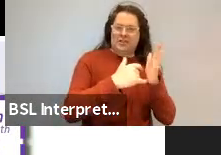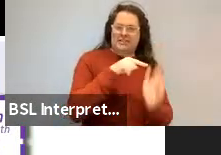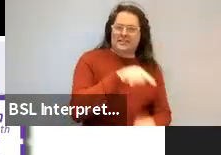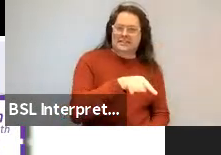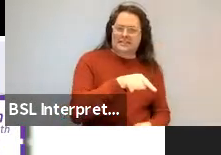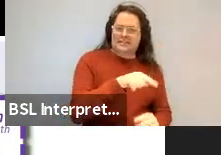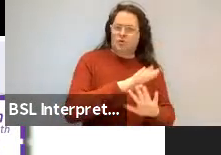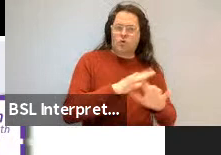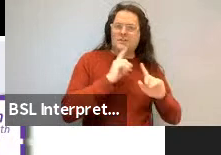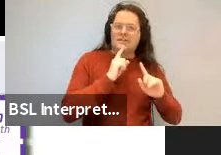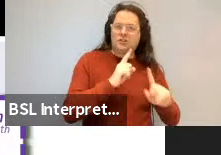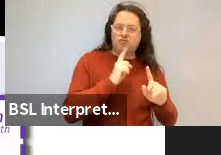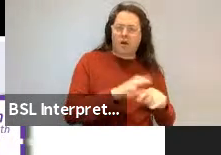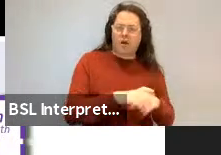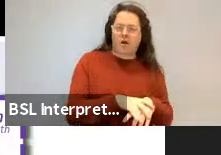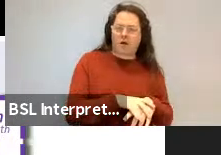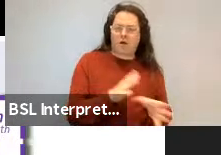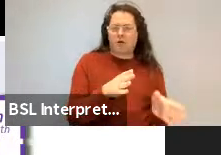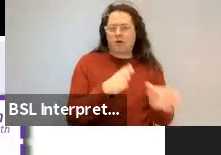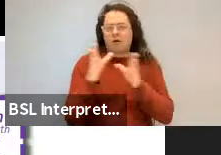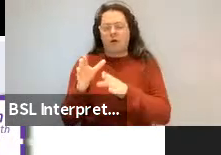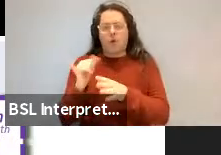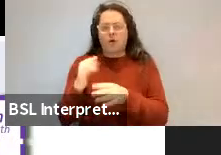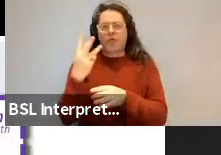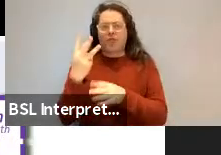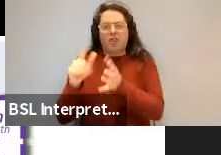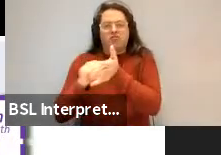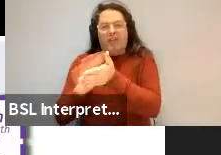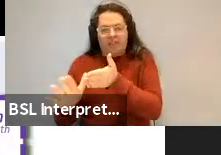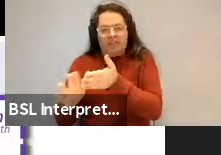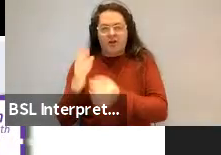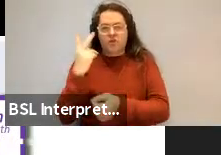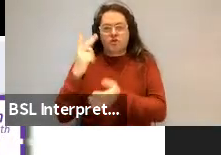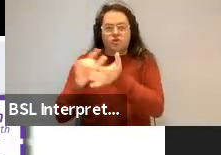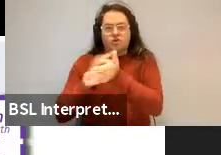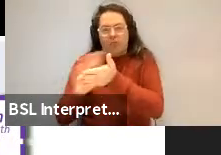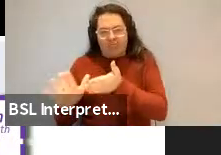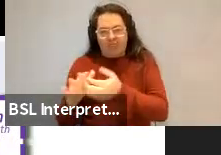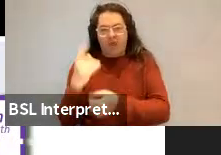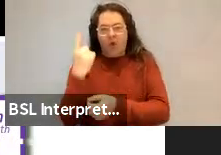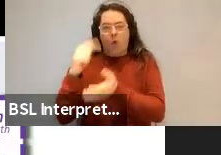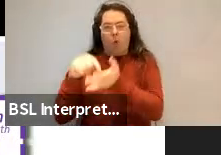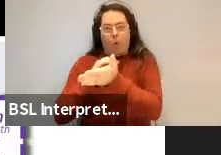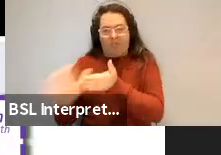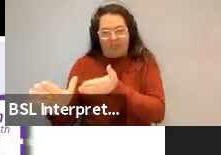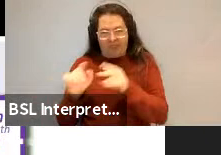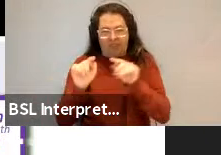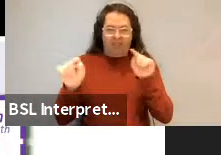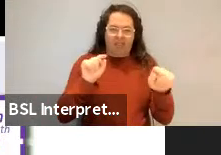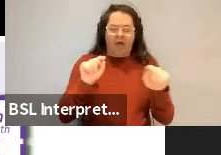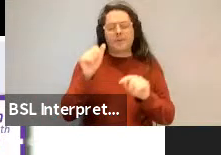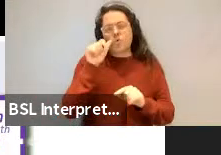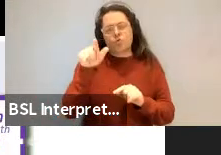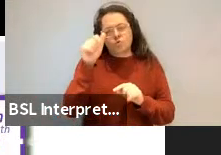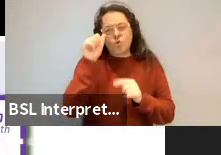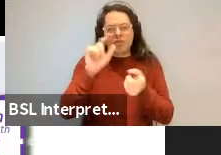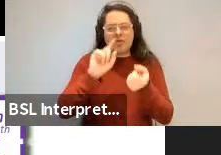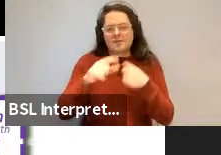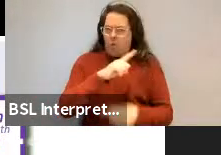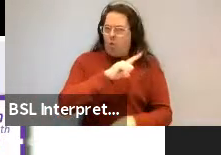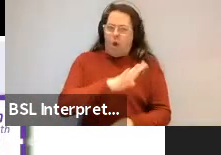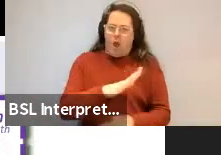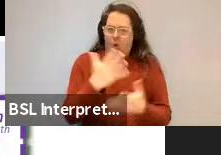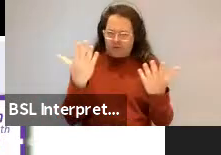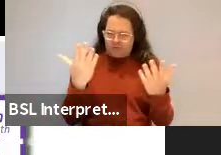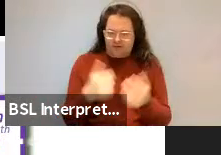And why don't we say threeth, tooth and one? Well, I know the answer is clear to you. And it's